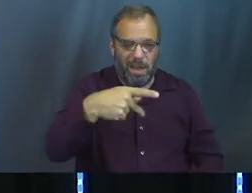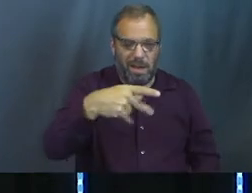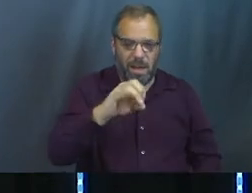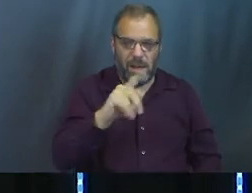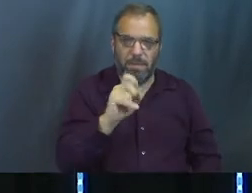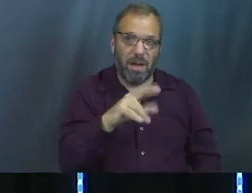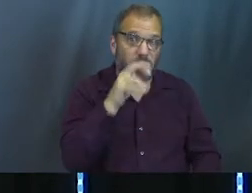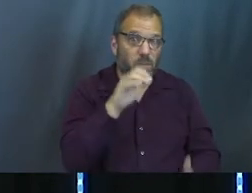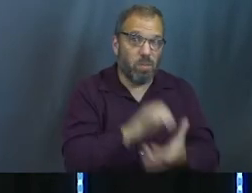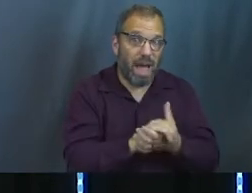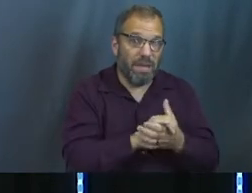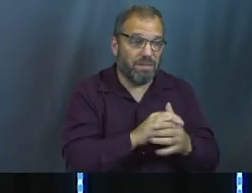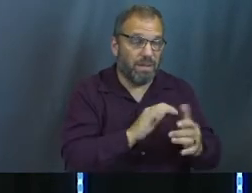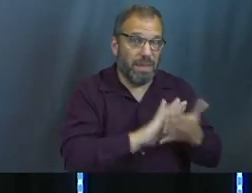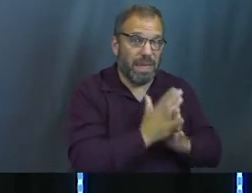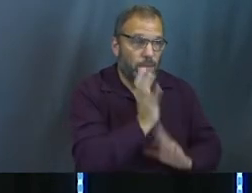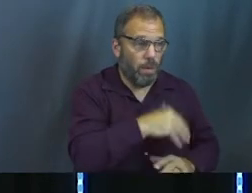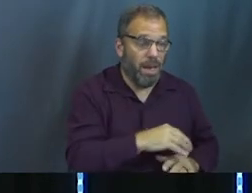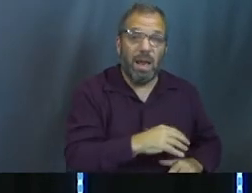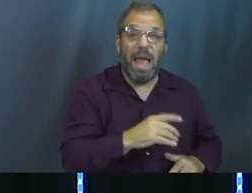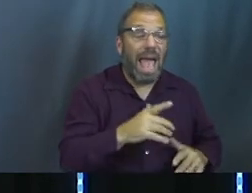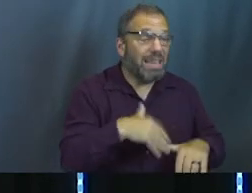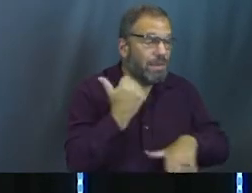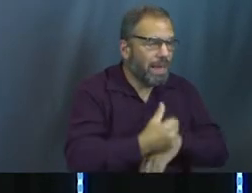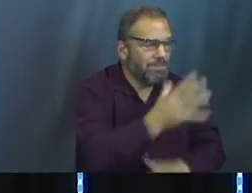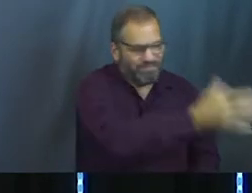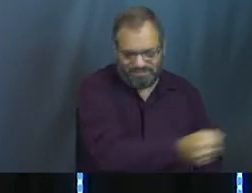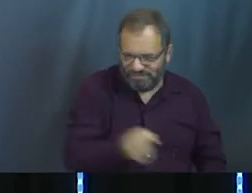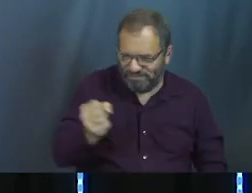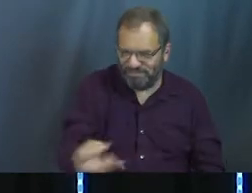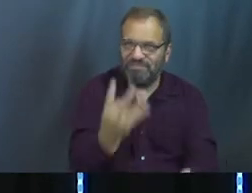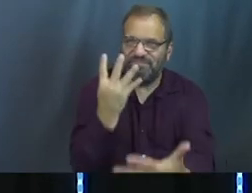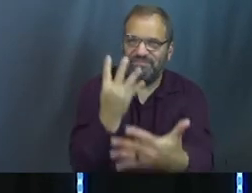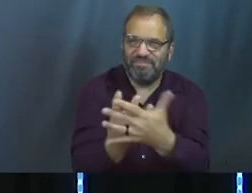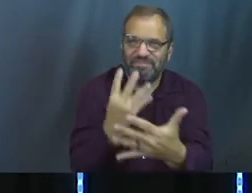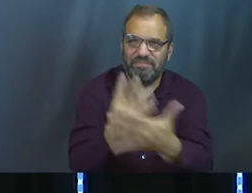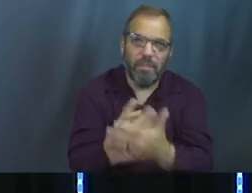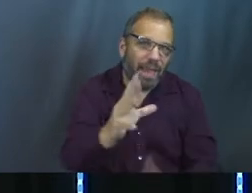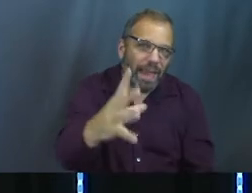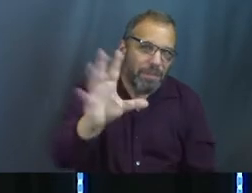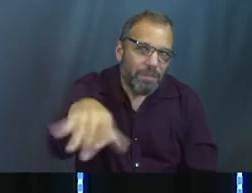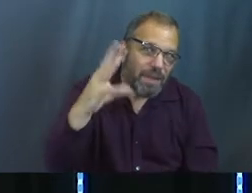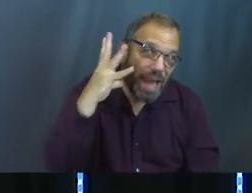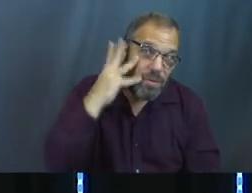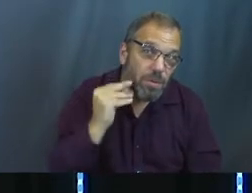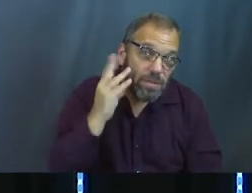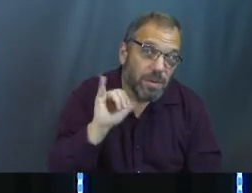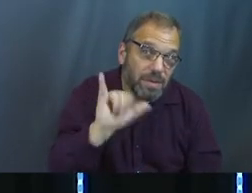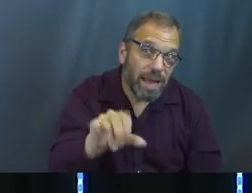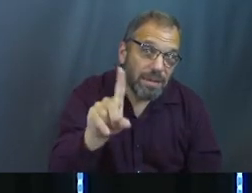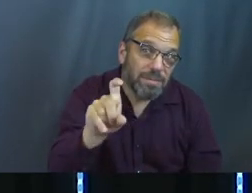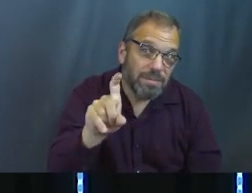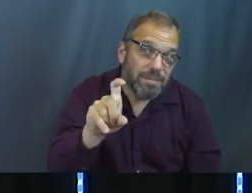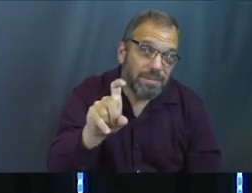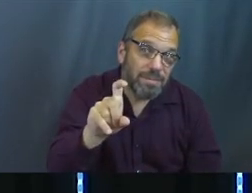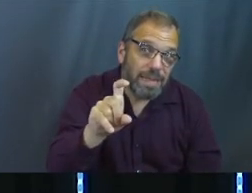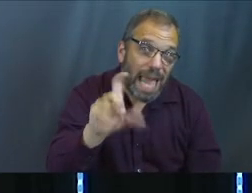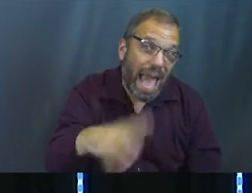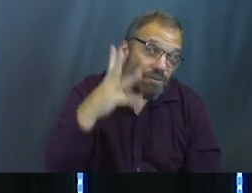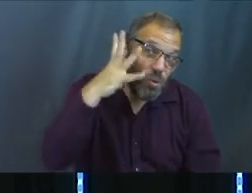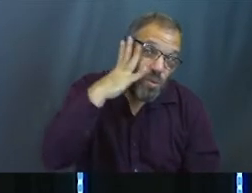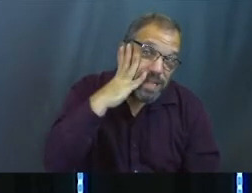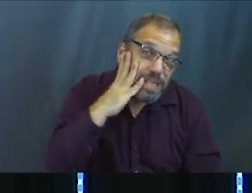weird, and he got thrown into prison. Have you ever been in a situation like that? Have you ever